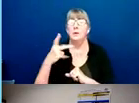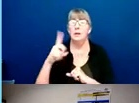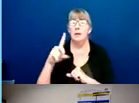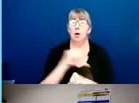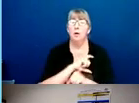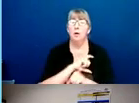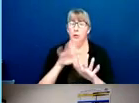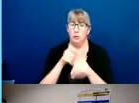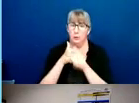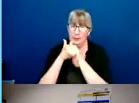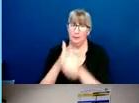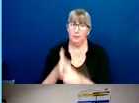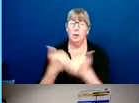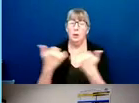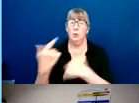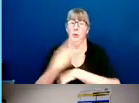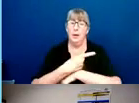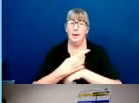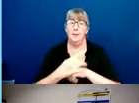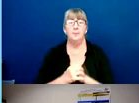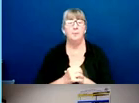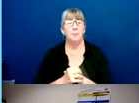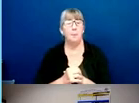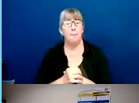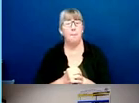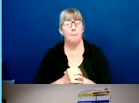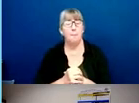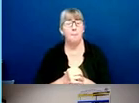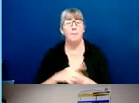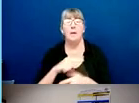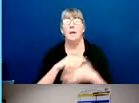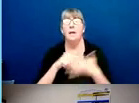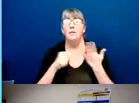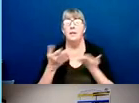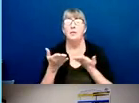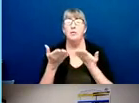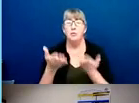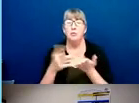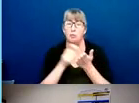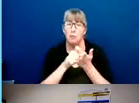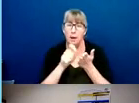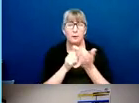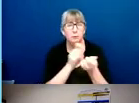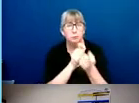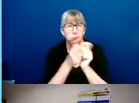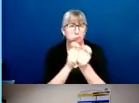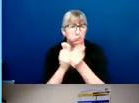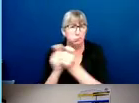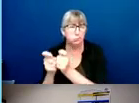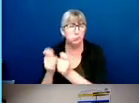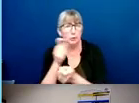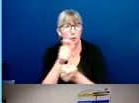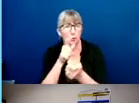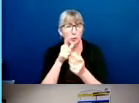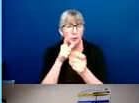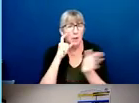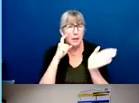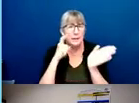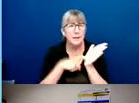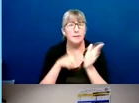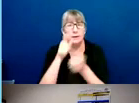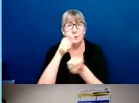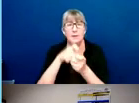today. However, these proposed drafts are significantly revised to identify specific responsibilities,